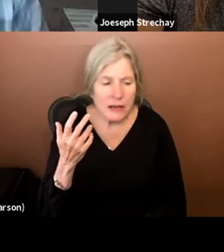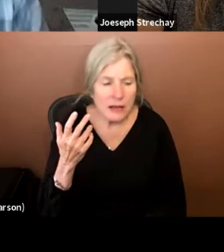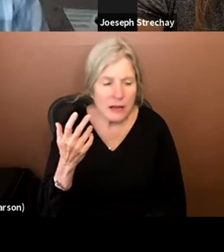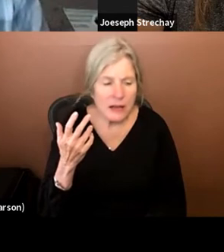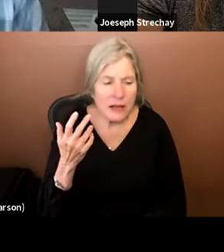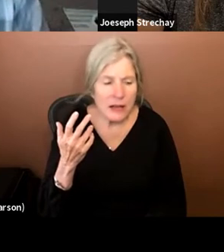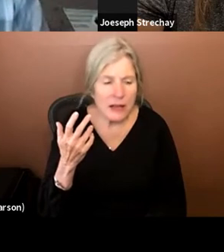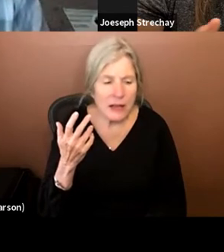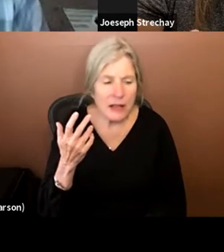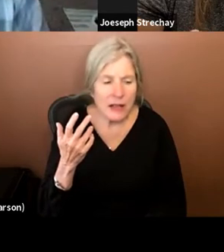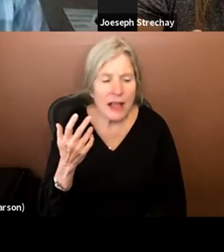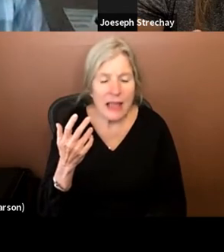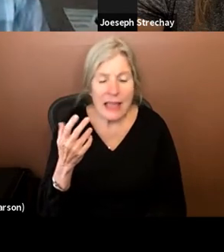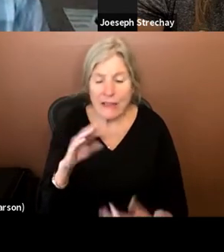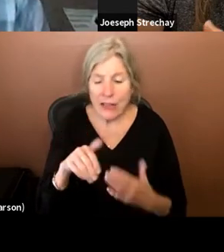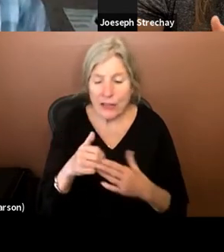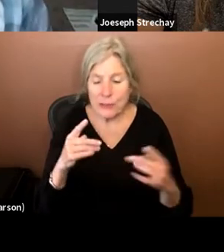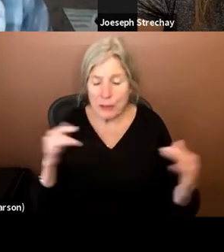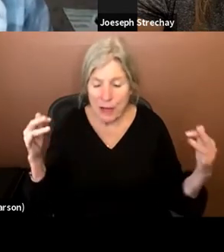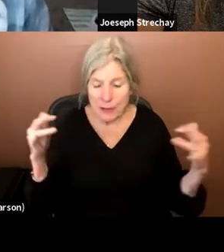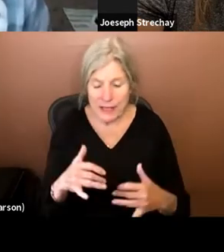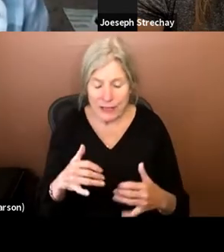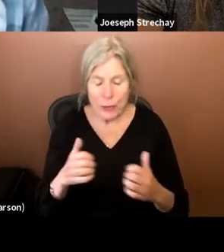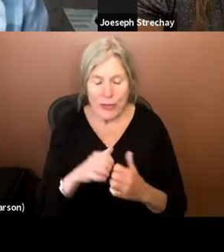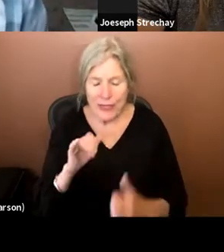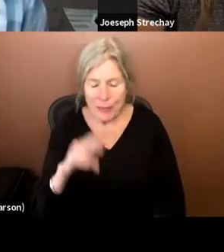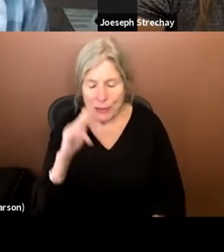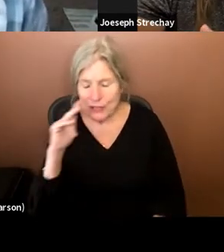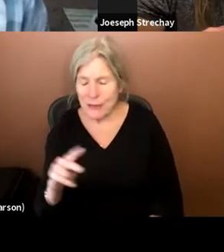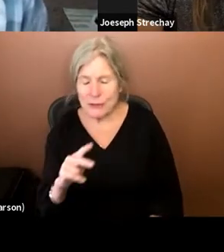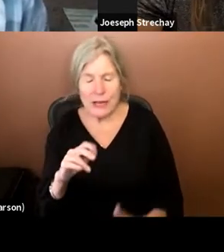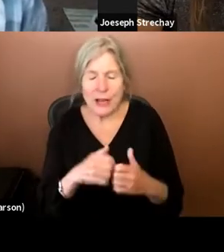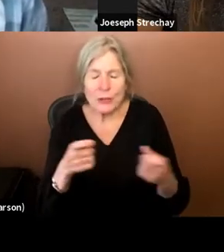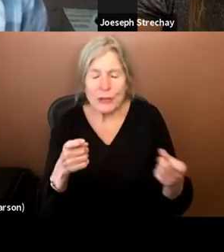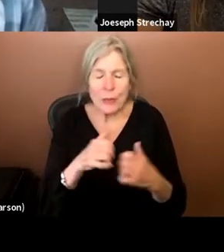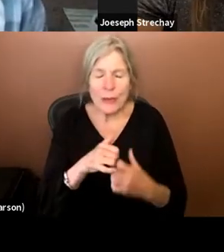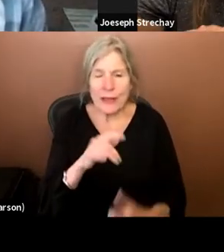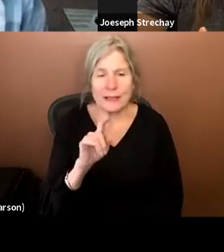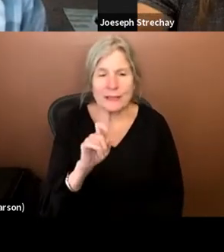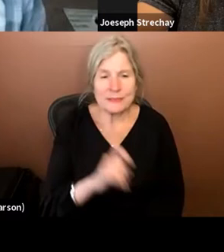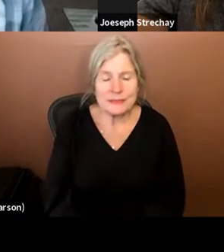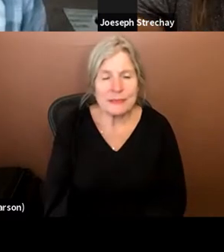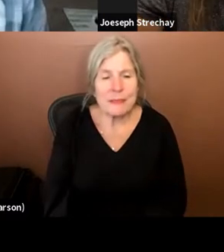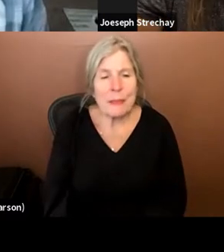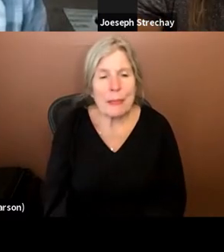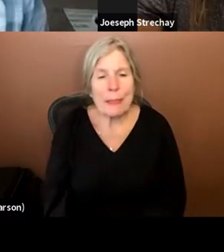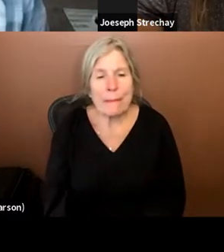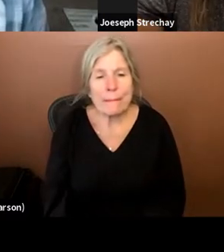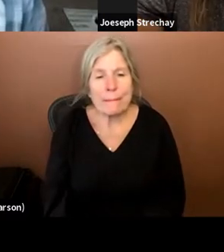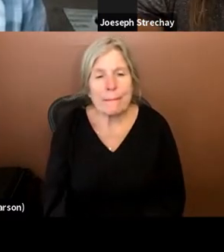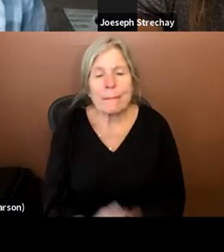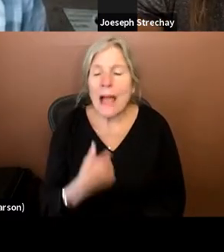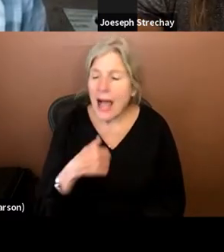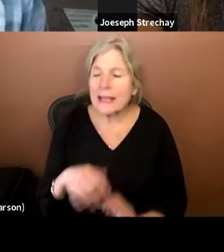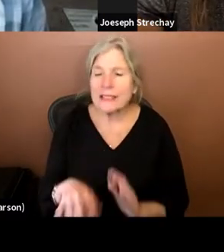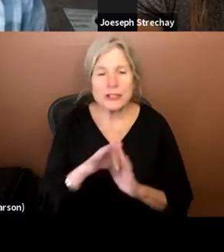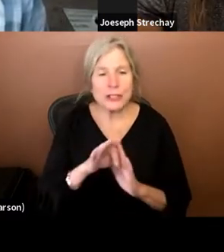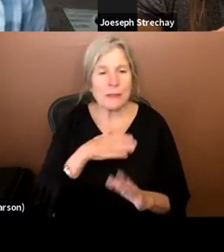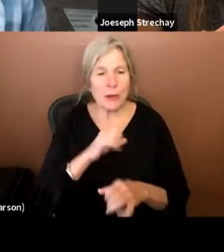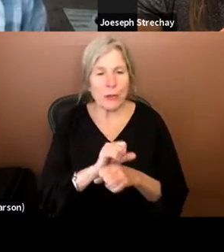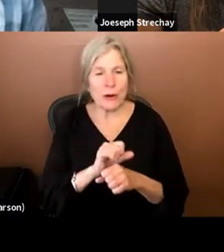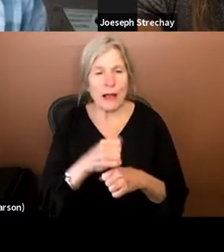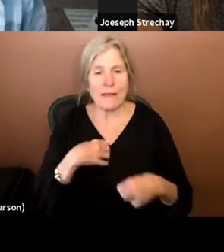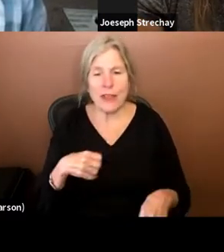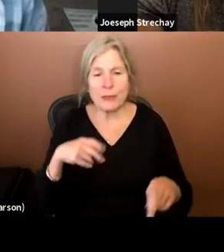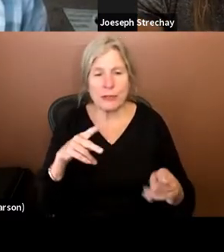the table with that preexisting perception. How do you deal with it? So I, I get to choose my work, right? Like, so I have the